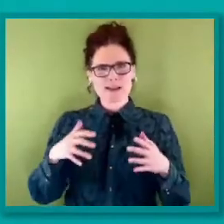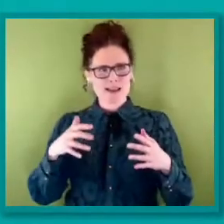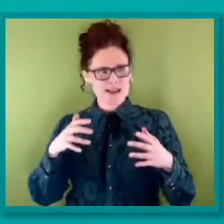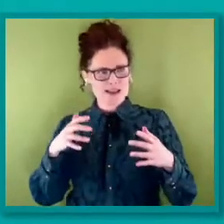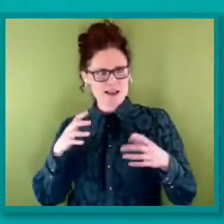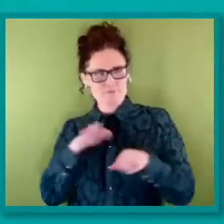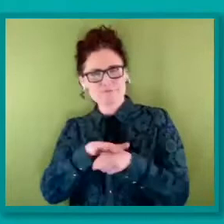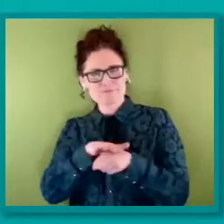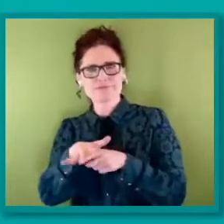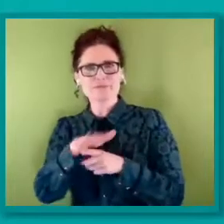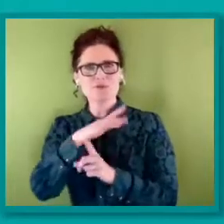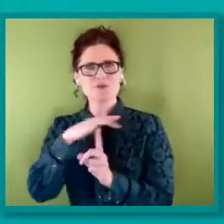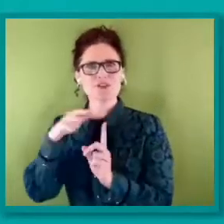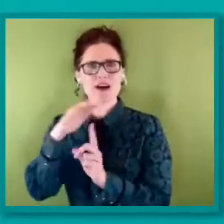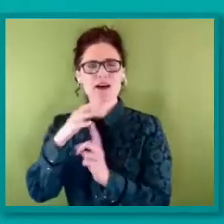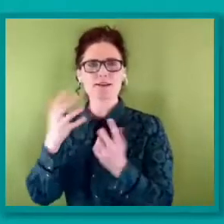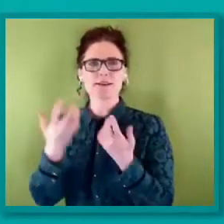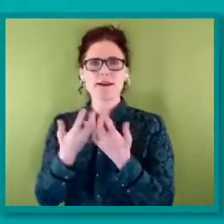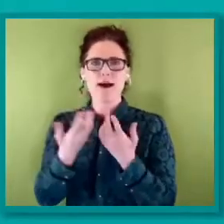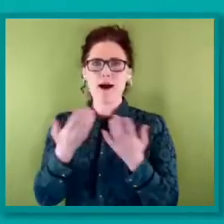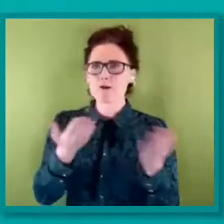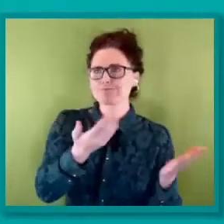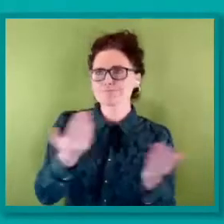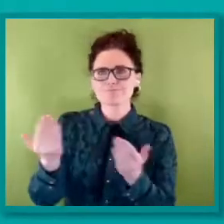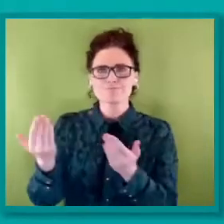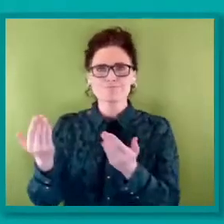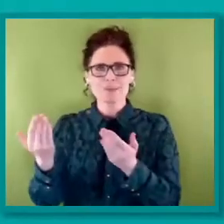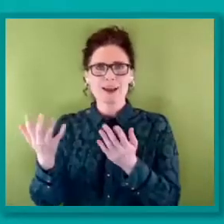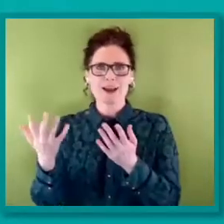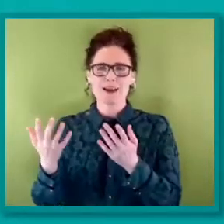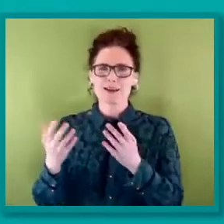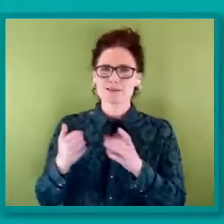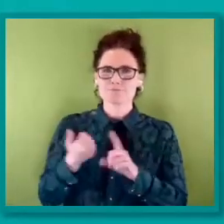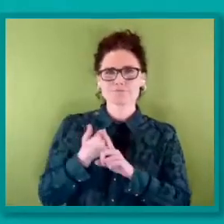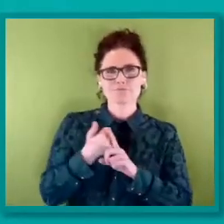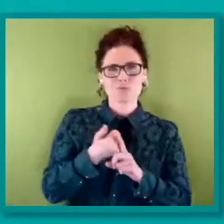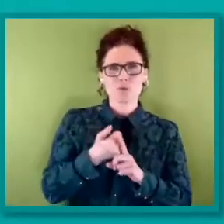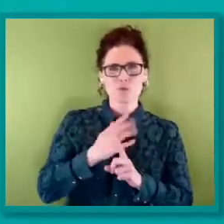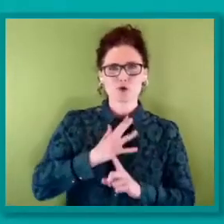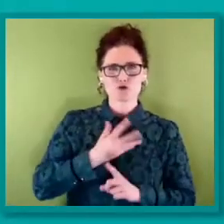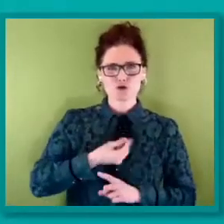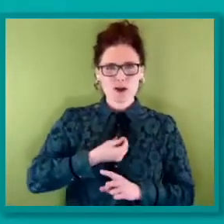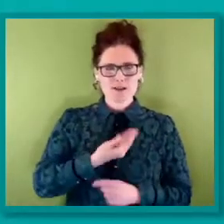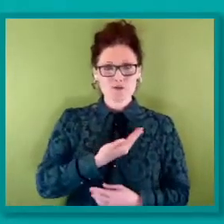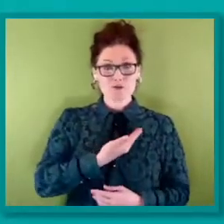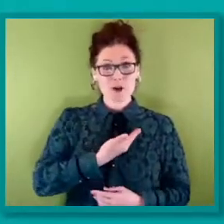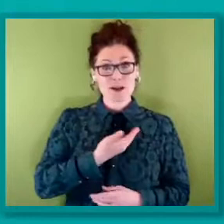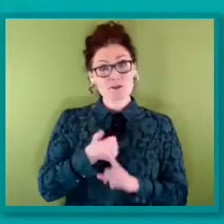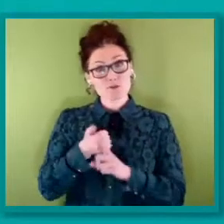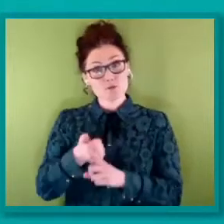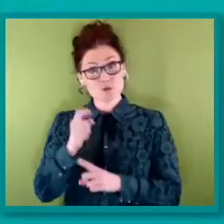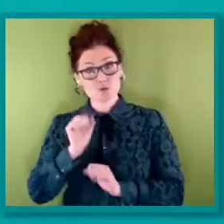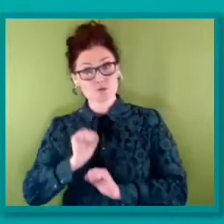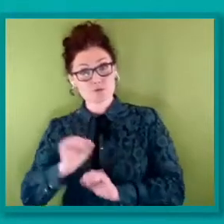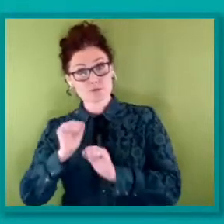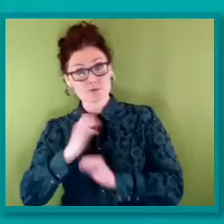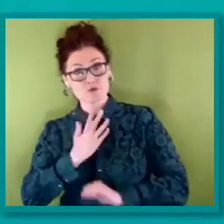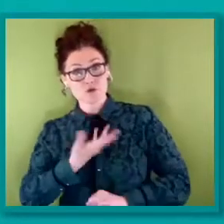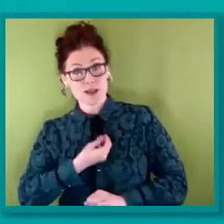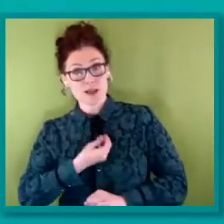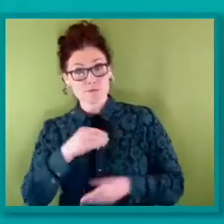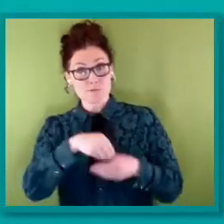rallying and organizing around trans rights and supporting your trans members. And I think that has been and will be critically